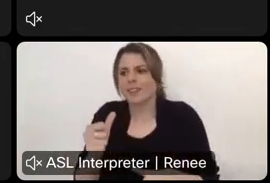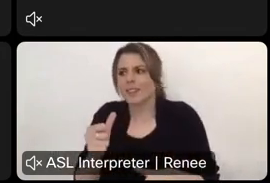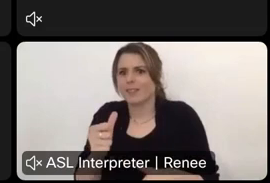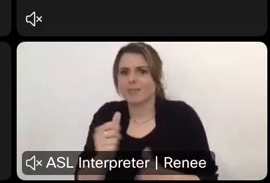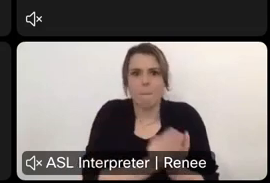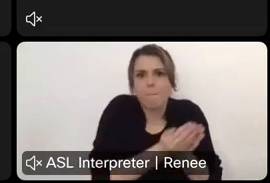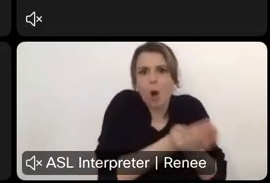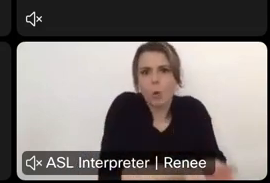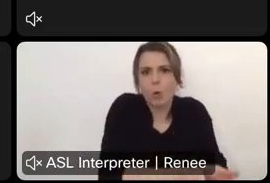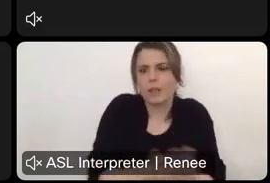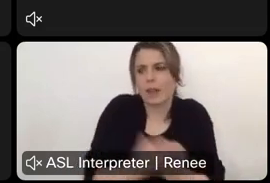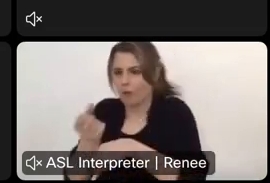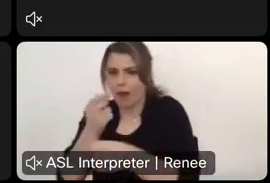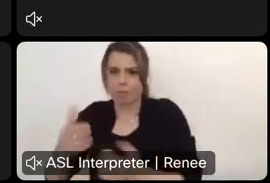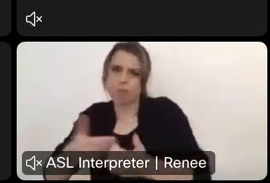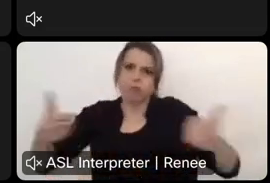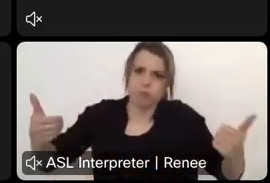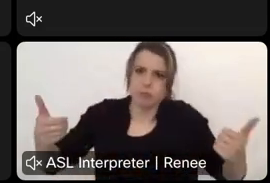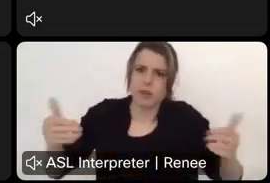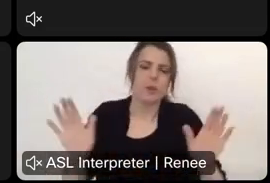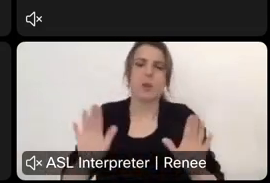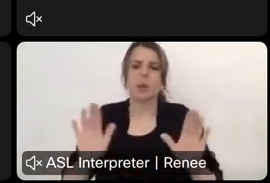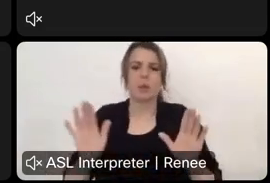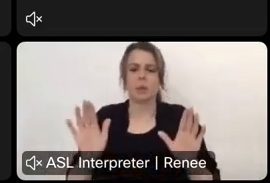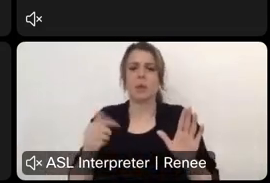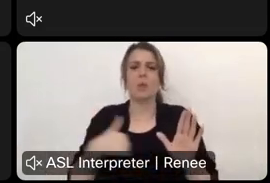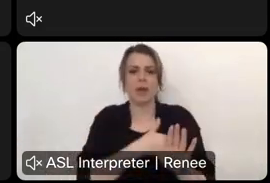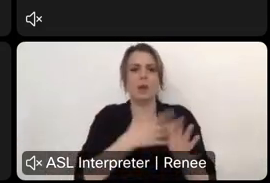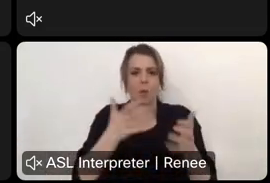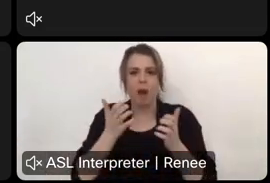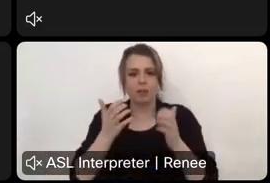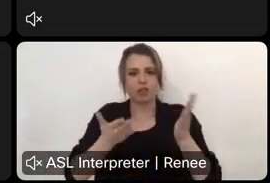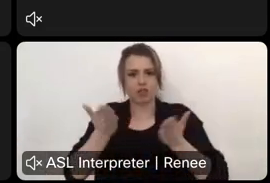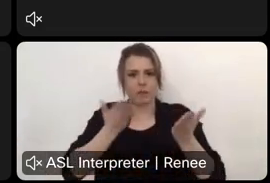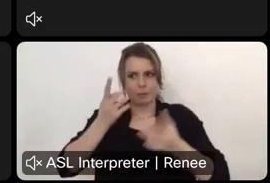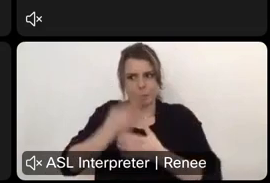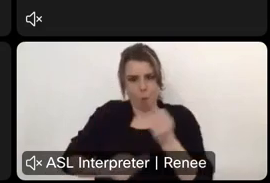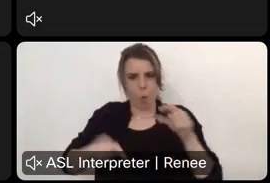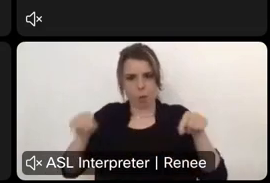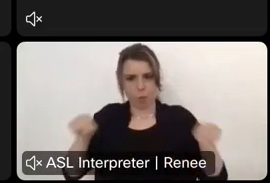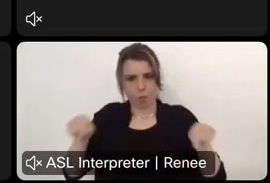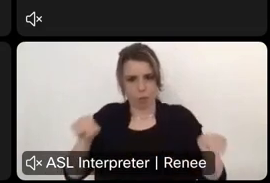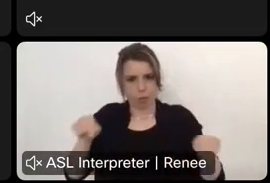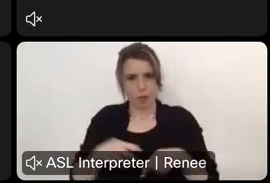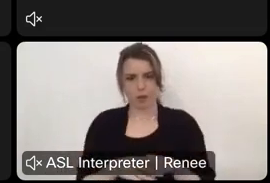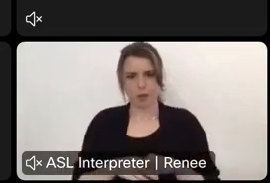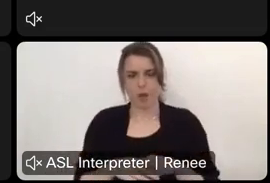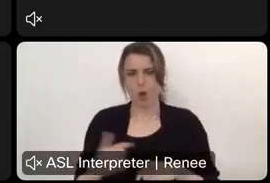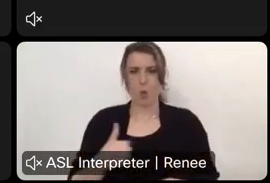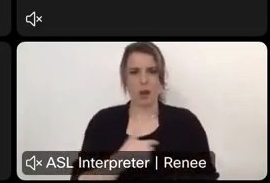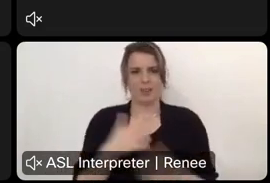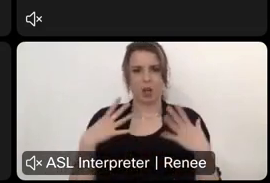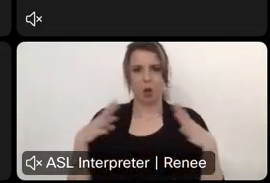want to work with battle craft and provide better services to to paddle craft users. Um, so, you know, we're not trying to, to, to create a